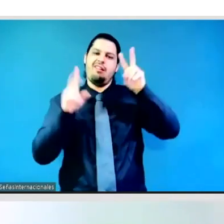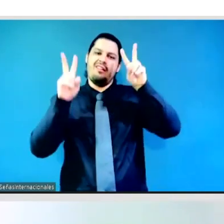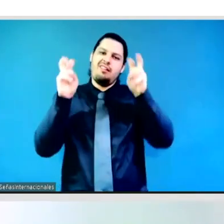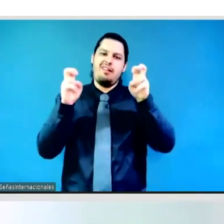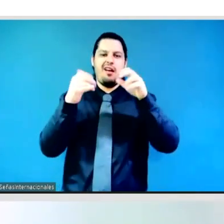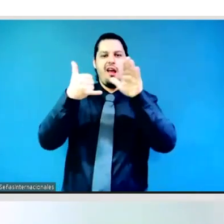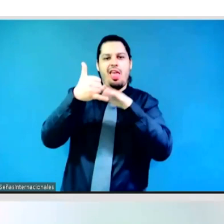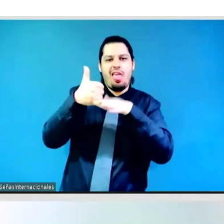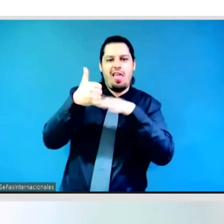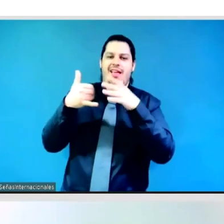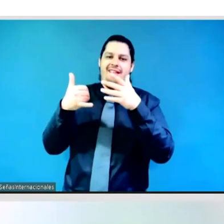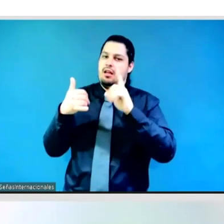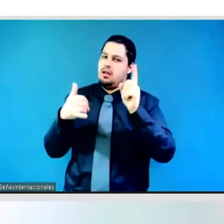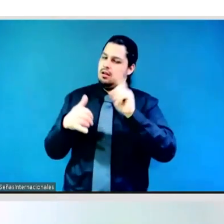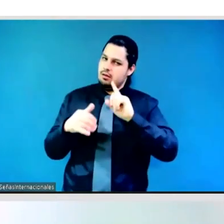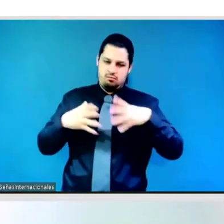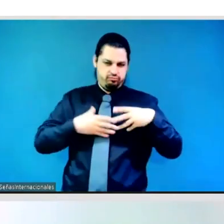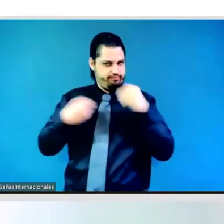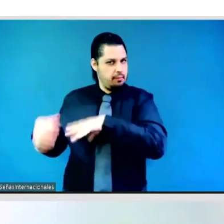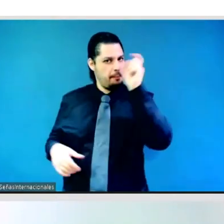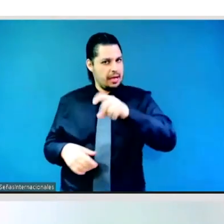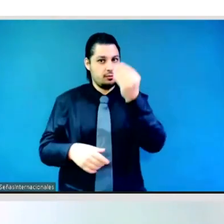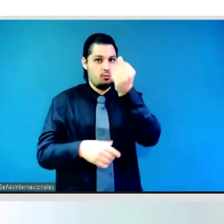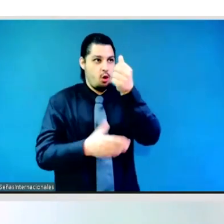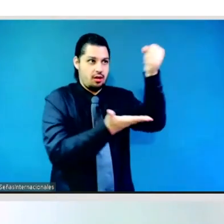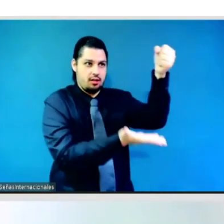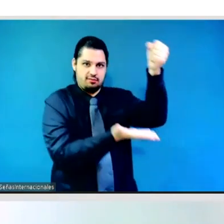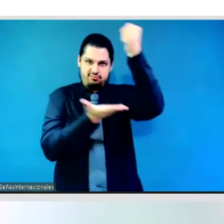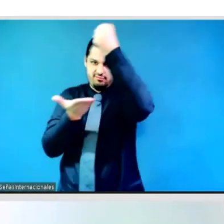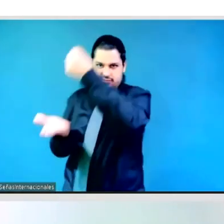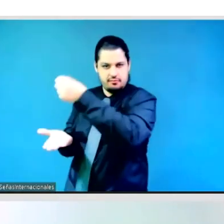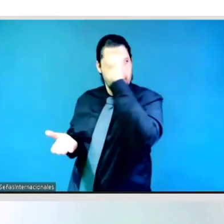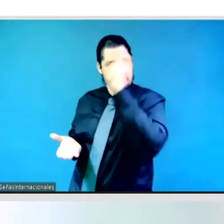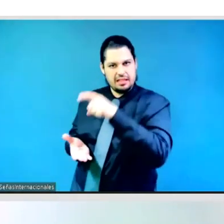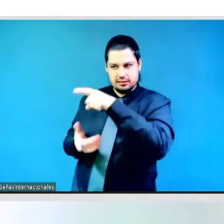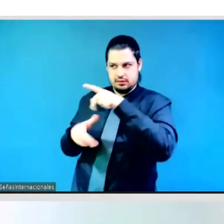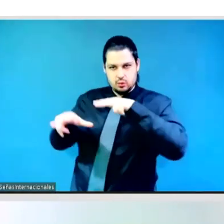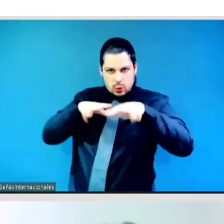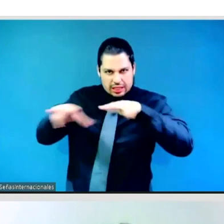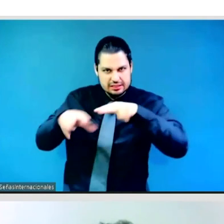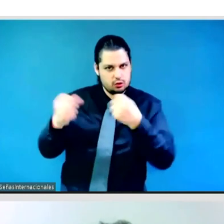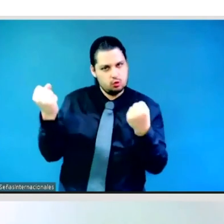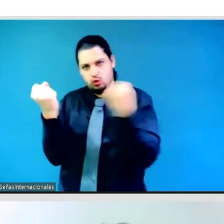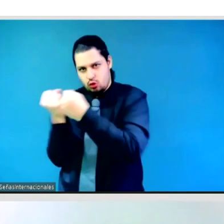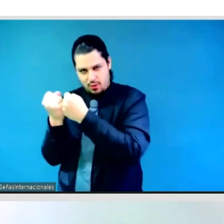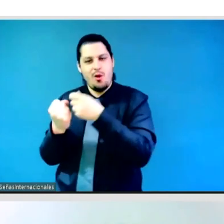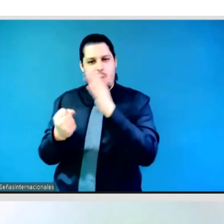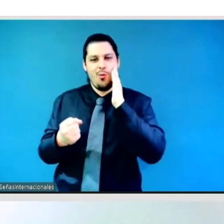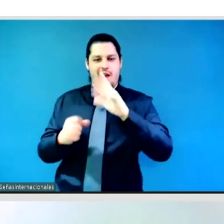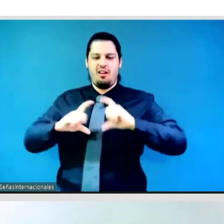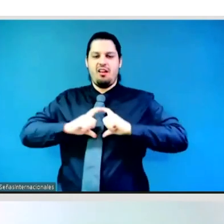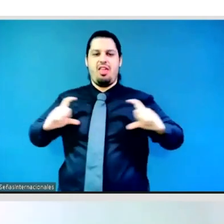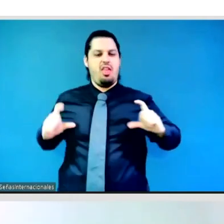mechanisms in all levels of government, private sector, international organizations, civil society organizations and all aspects